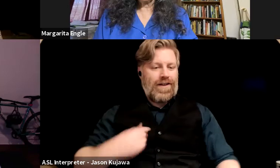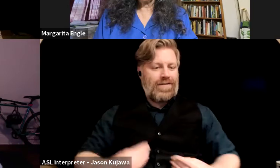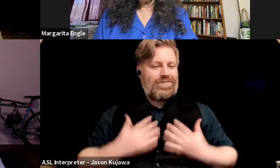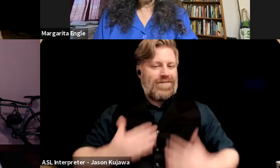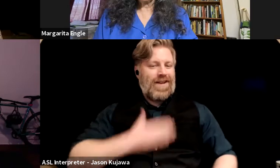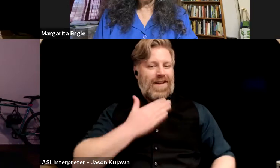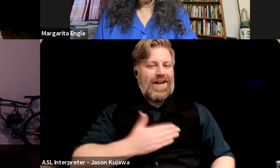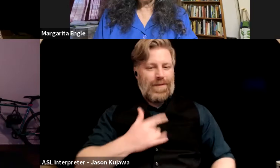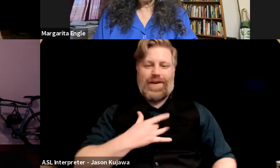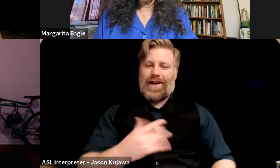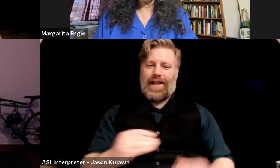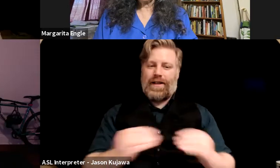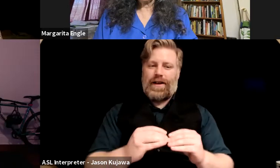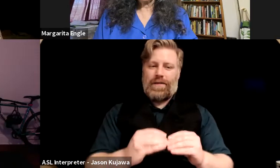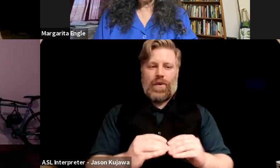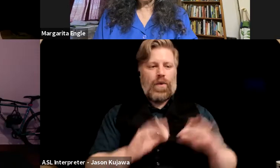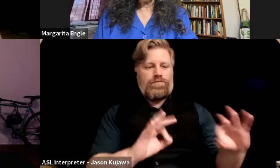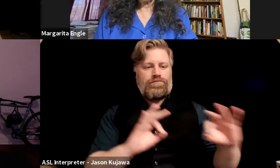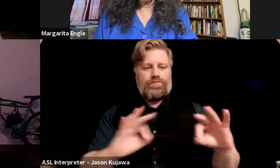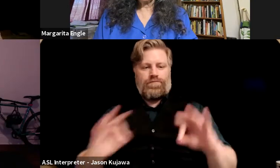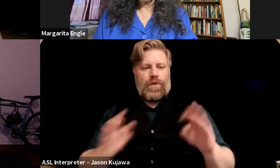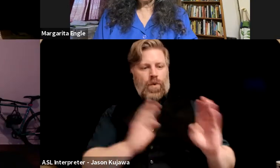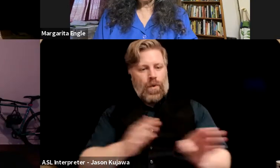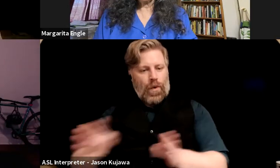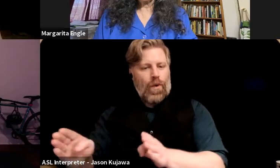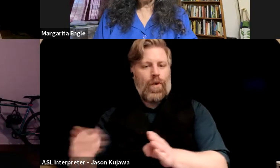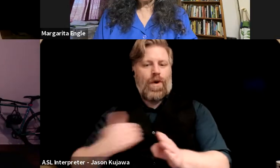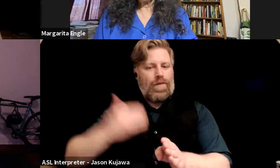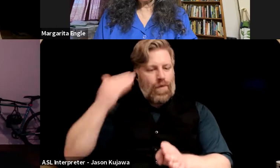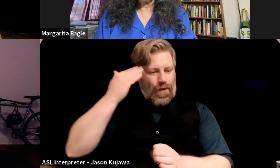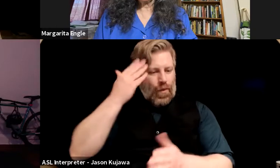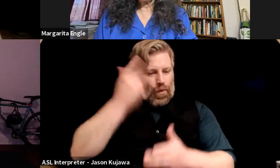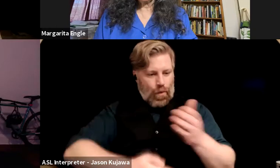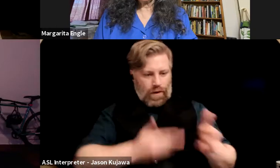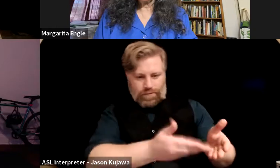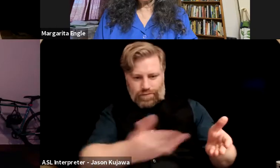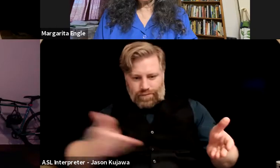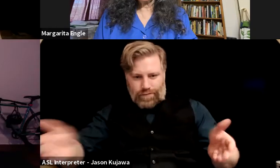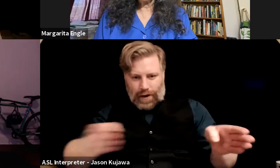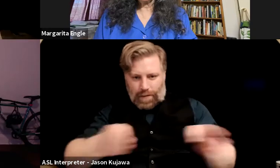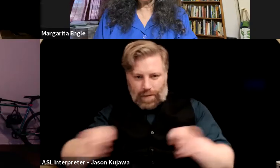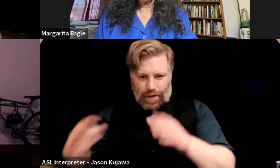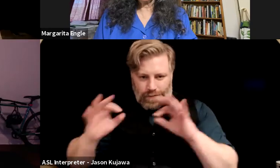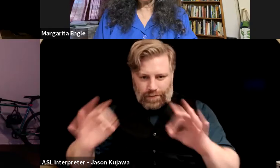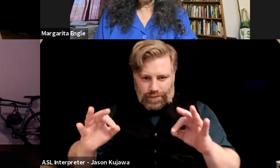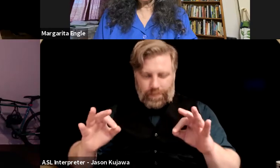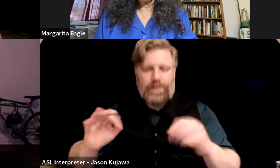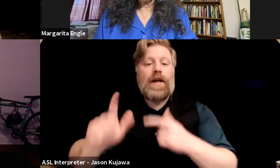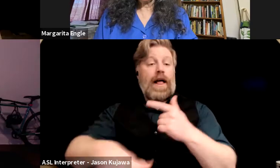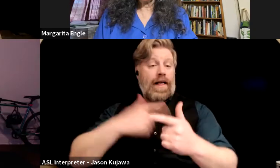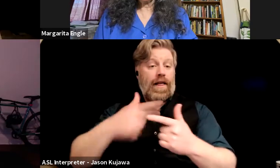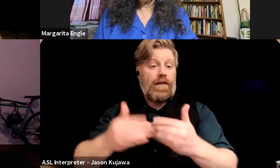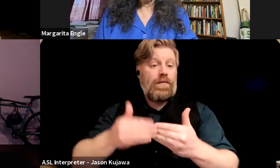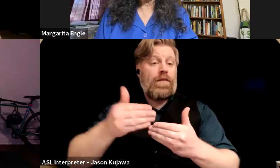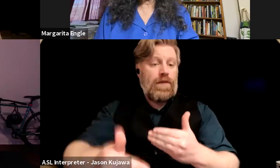like tidy and organized and like knowing what things are. Um, and then the creativity really comes in and the writing